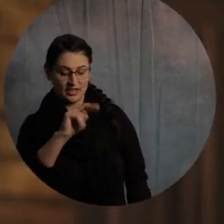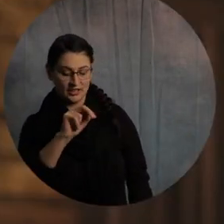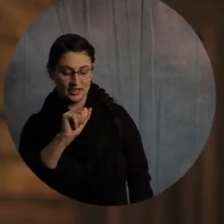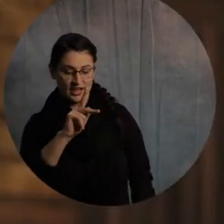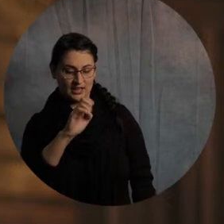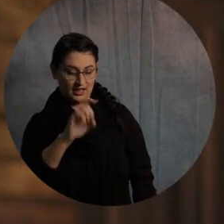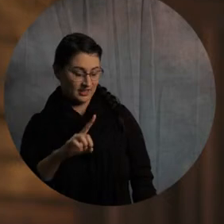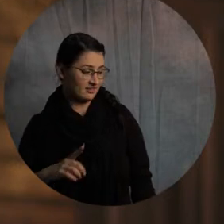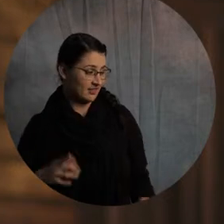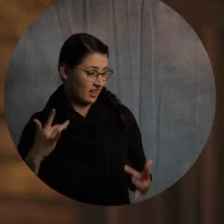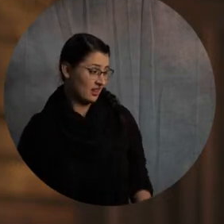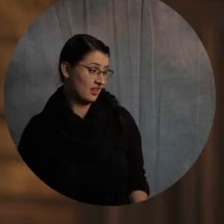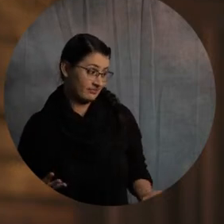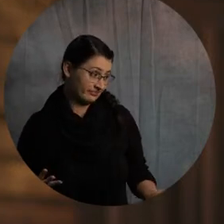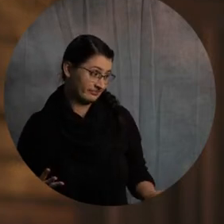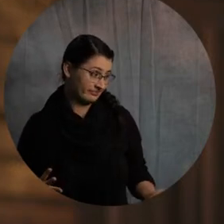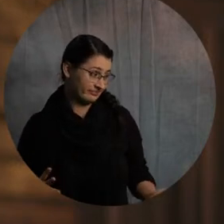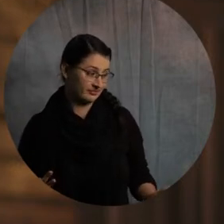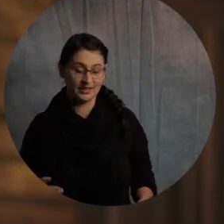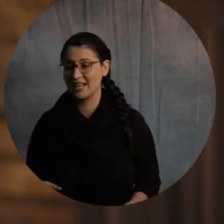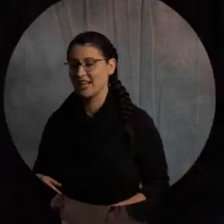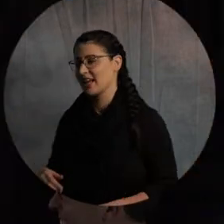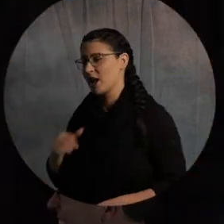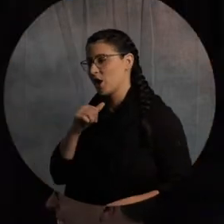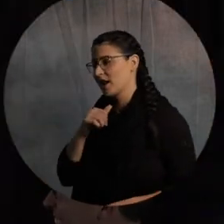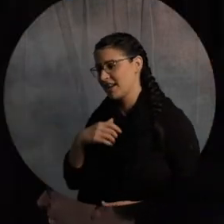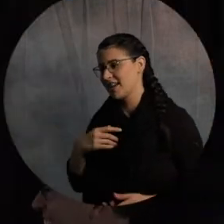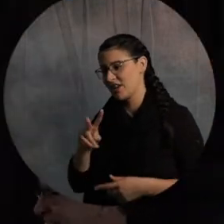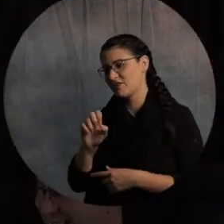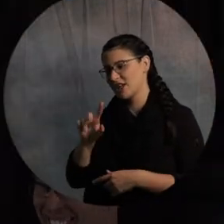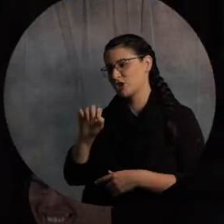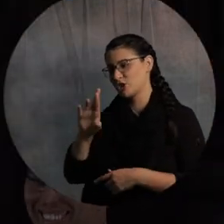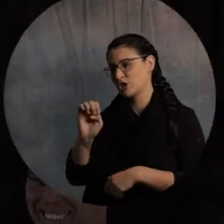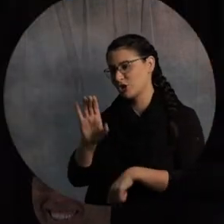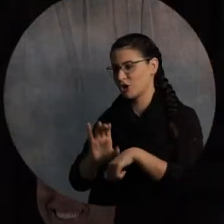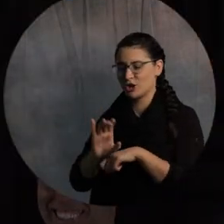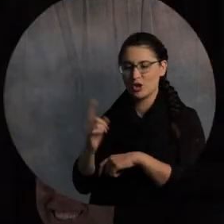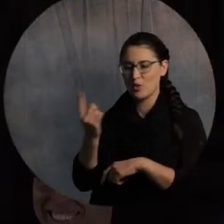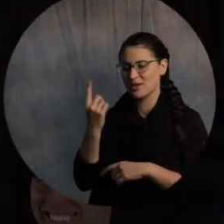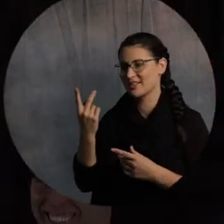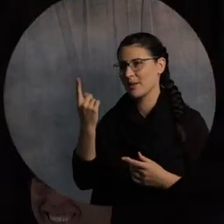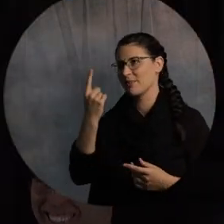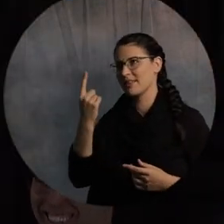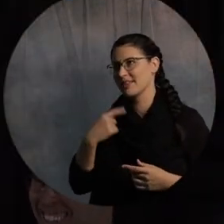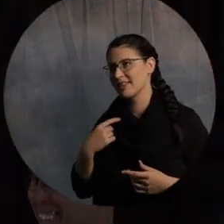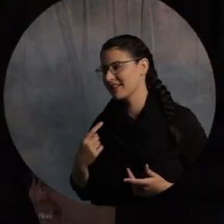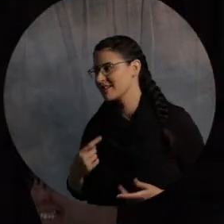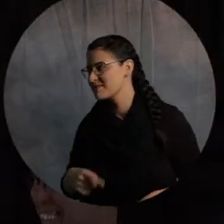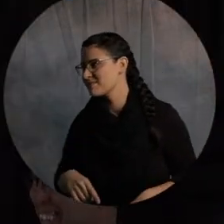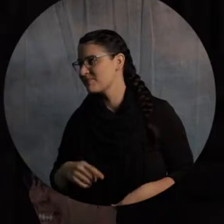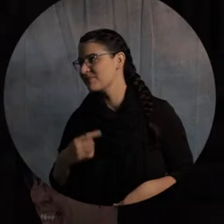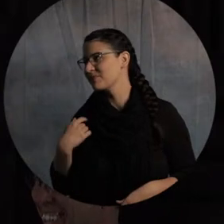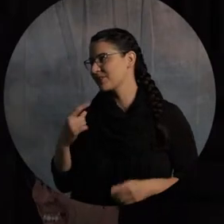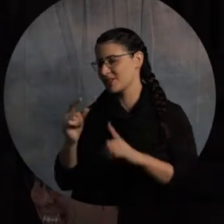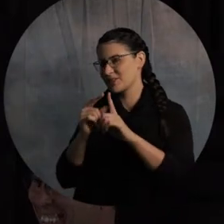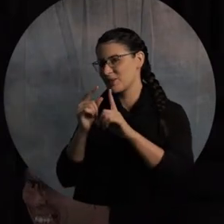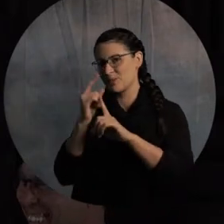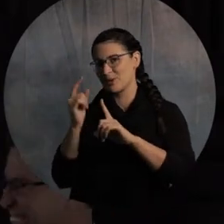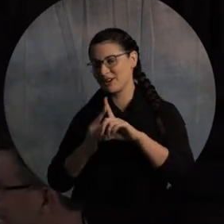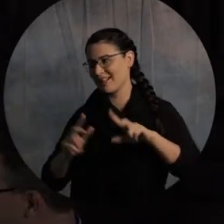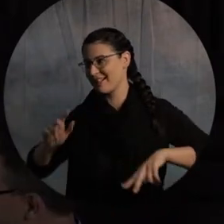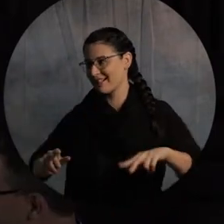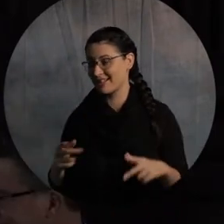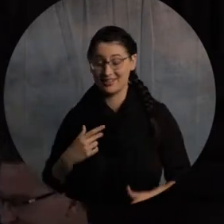but... It wouldn't be venture without that. No, I gotta throw something in there. It's part of the course, right? So, I've been doing this for years.